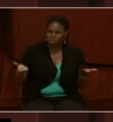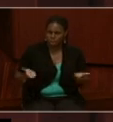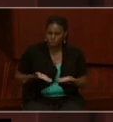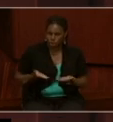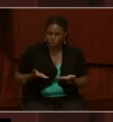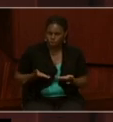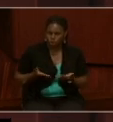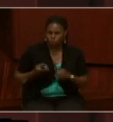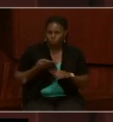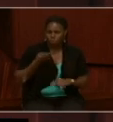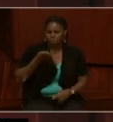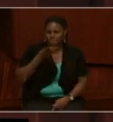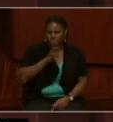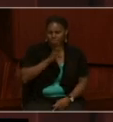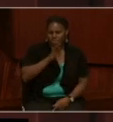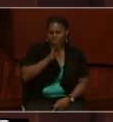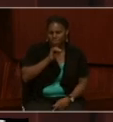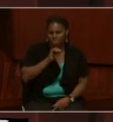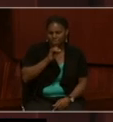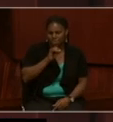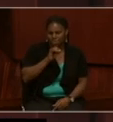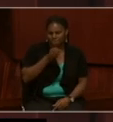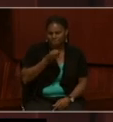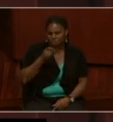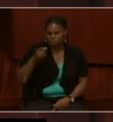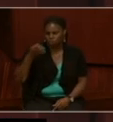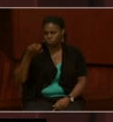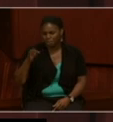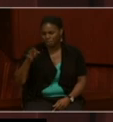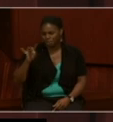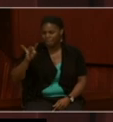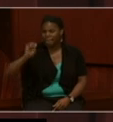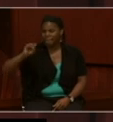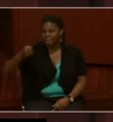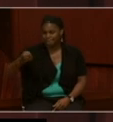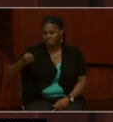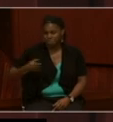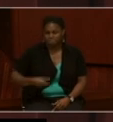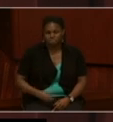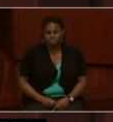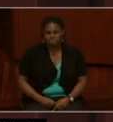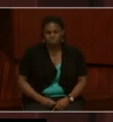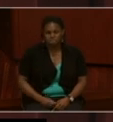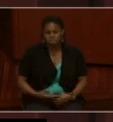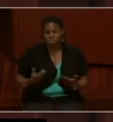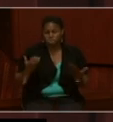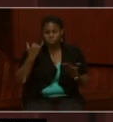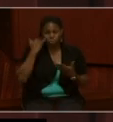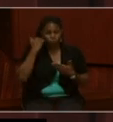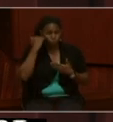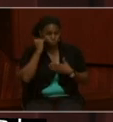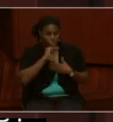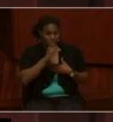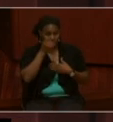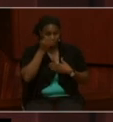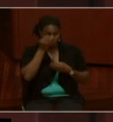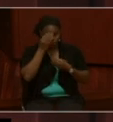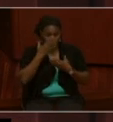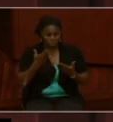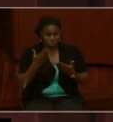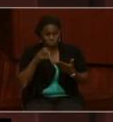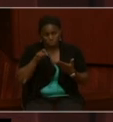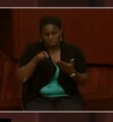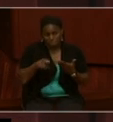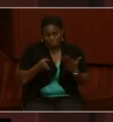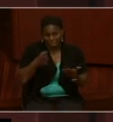1790 to 1980s. So if you know that bit of information, we may have the muster roll